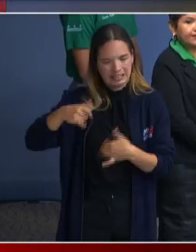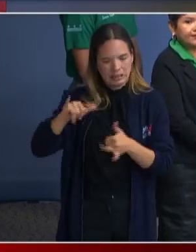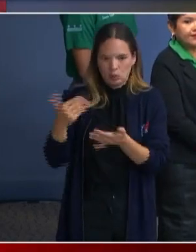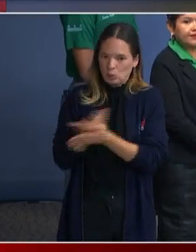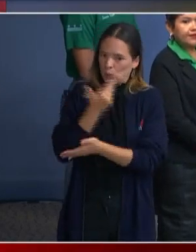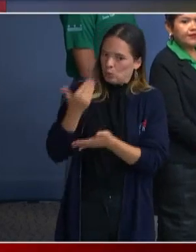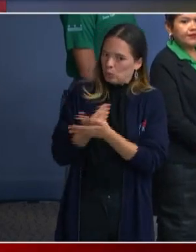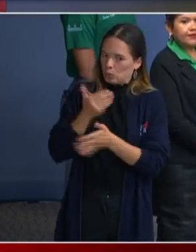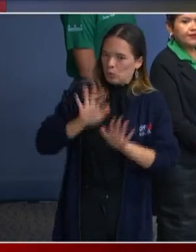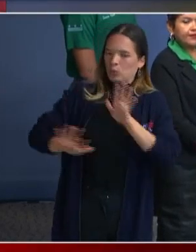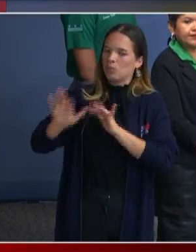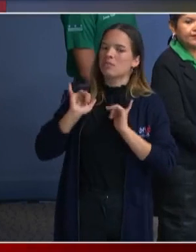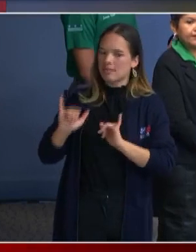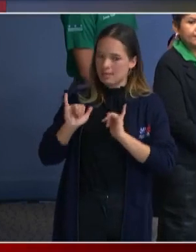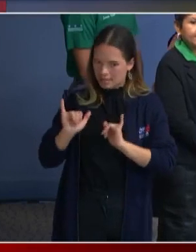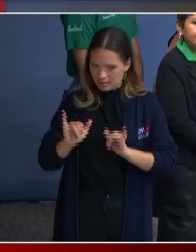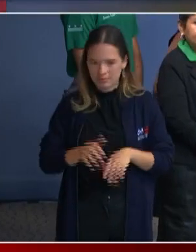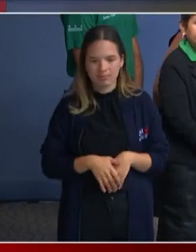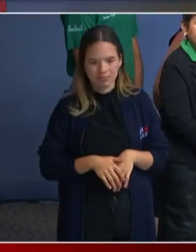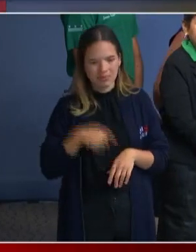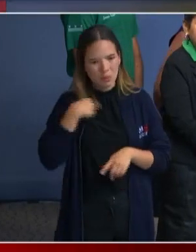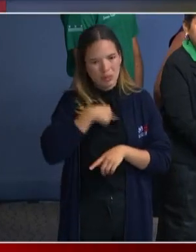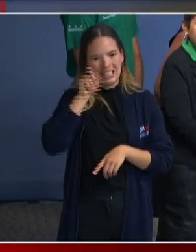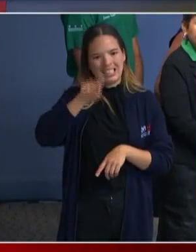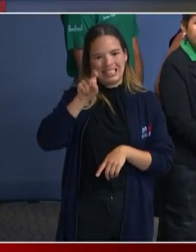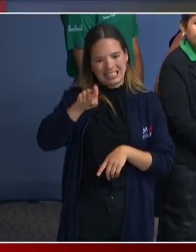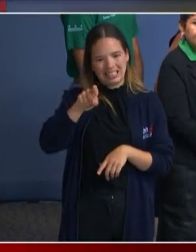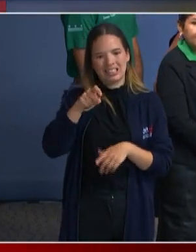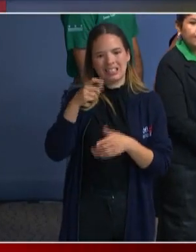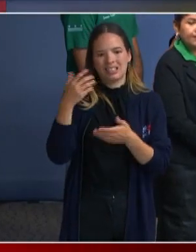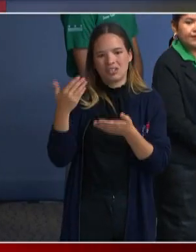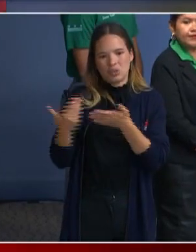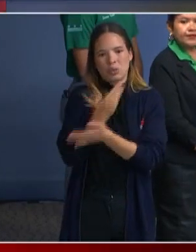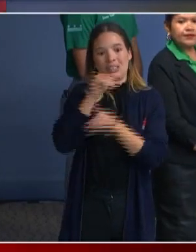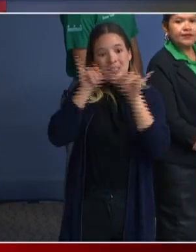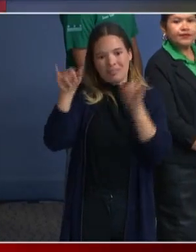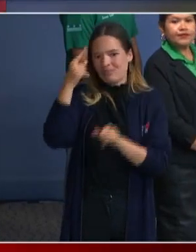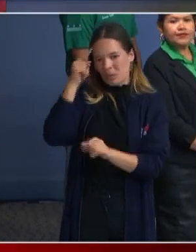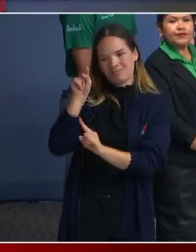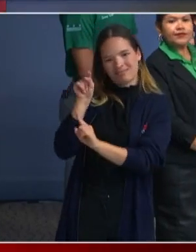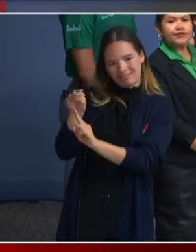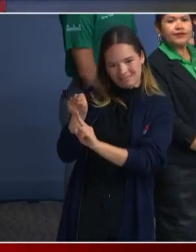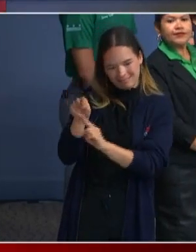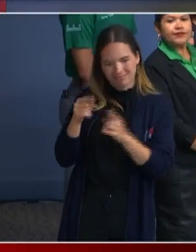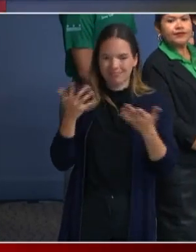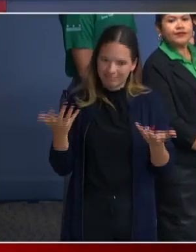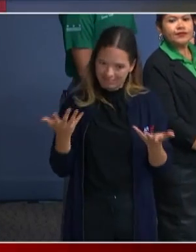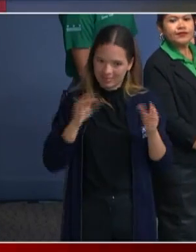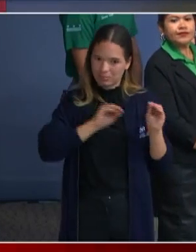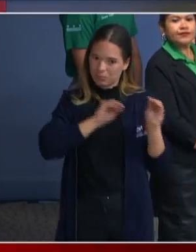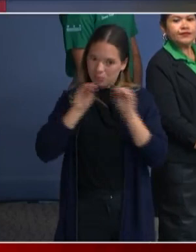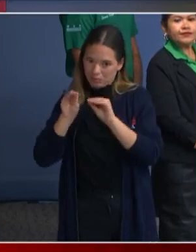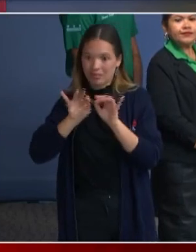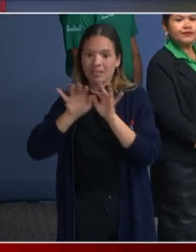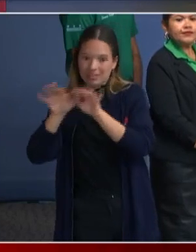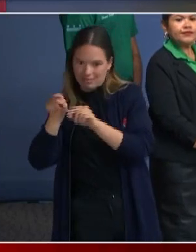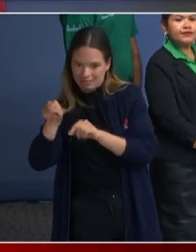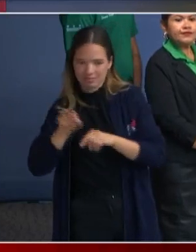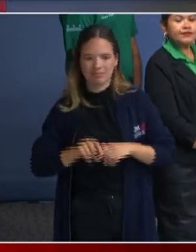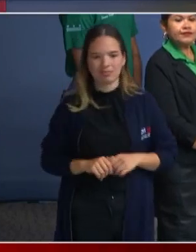that we need a new system and that's what we will advance today. I am creating,